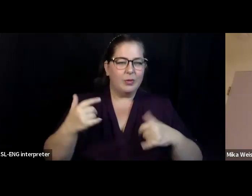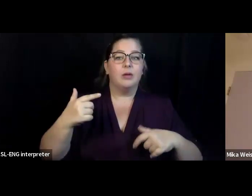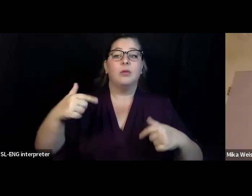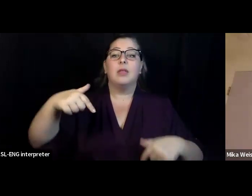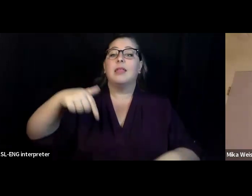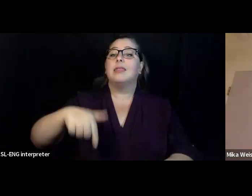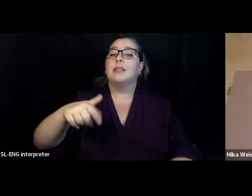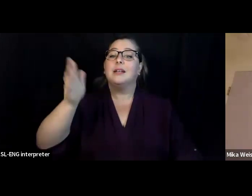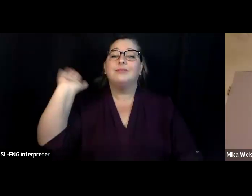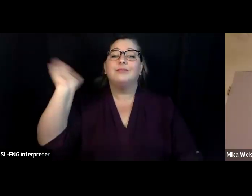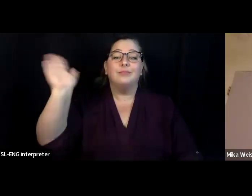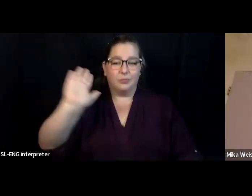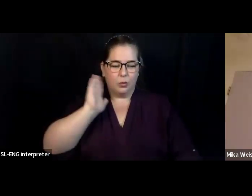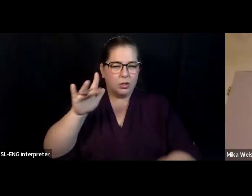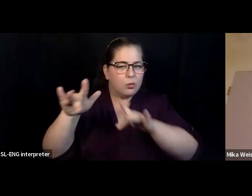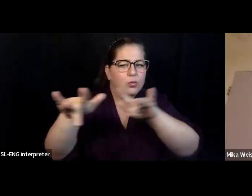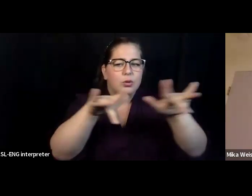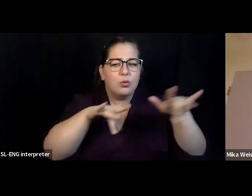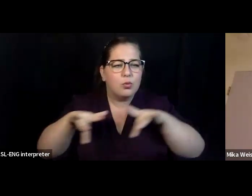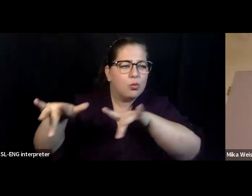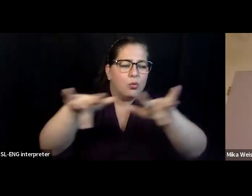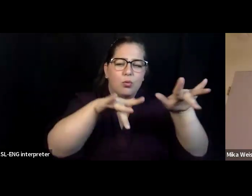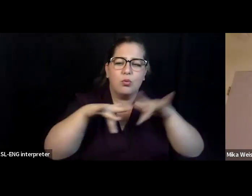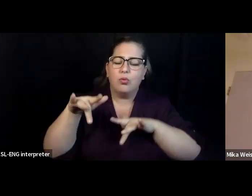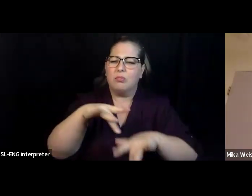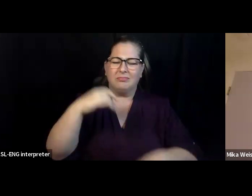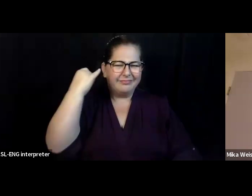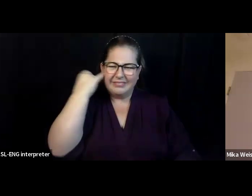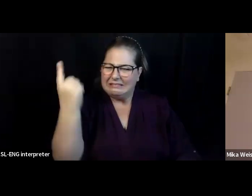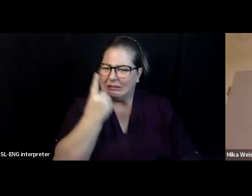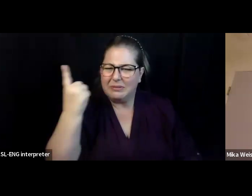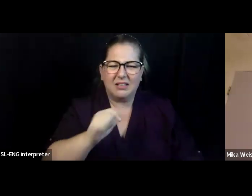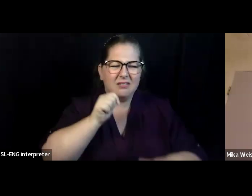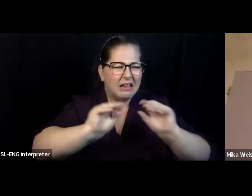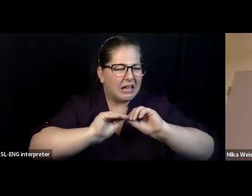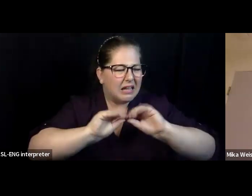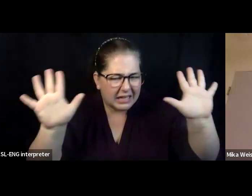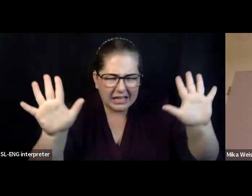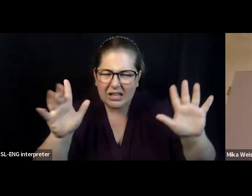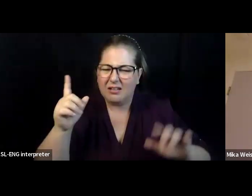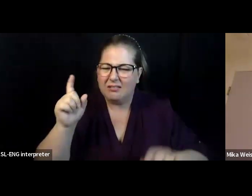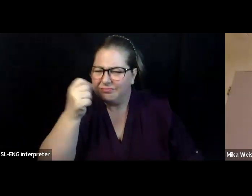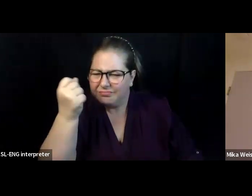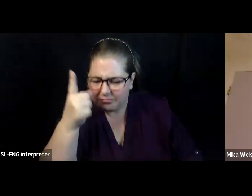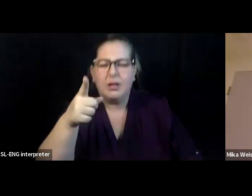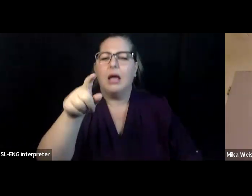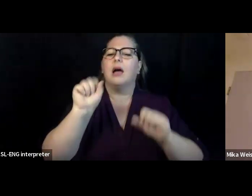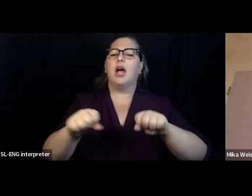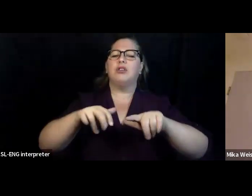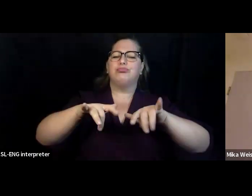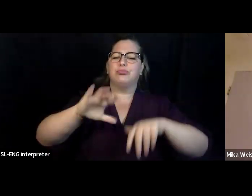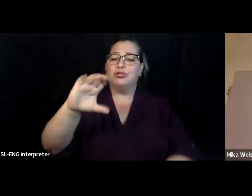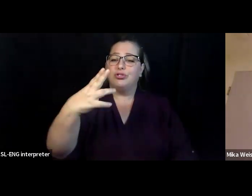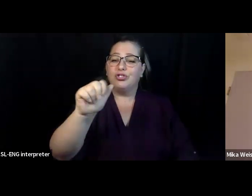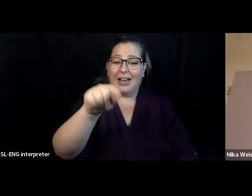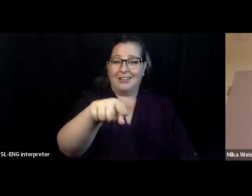you need to drop your question in the chat in the question and answer box and leave us to